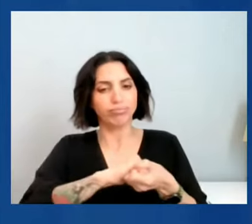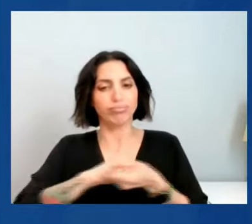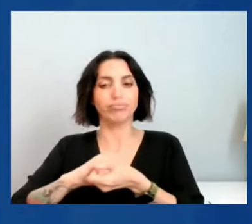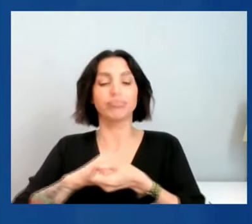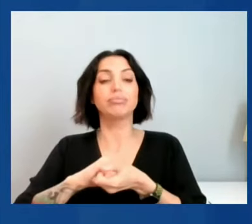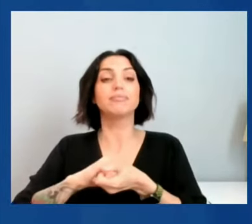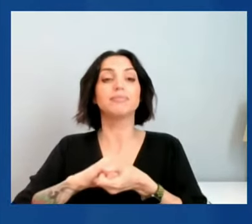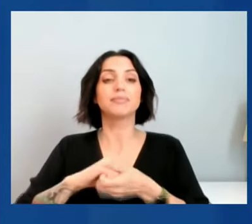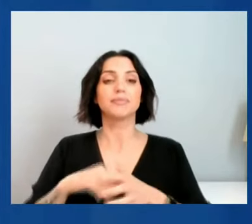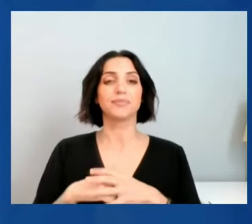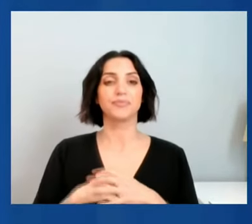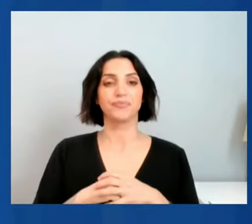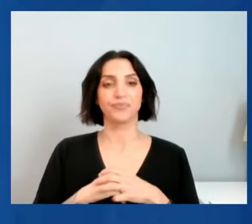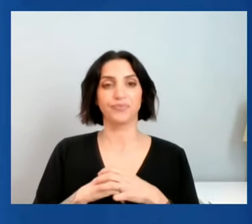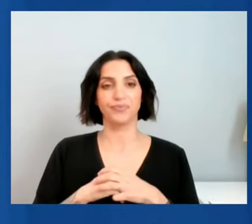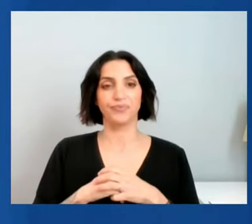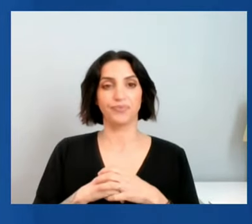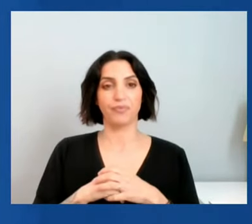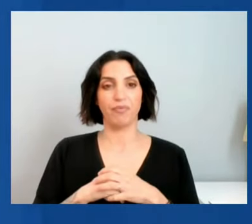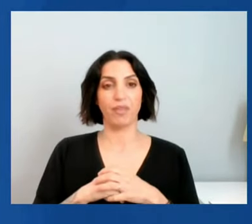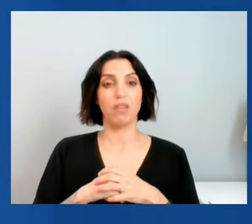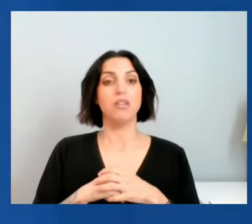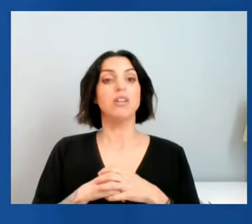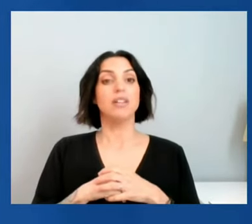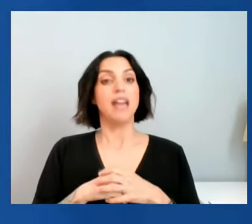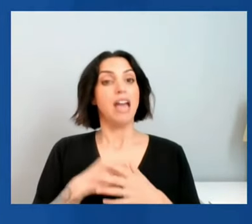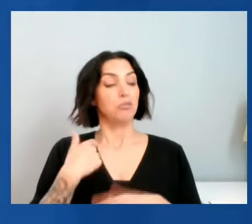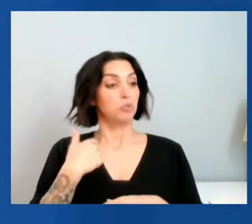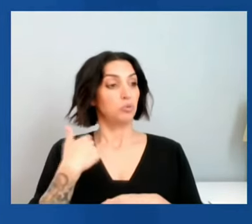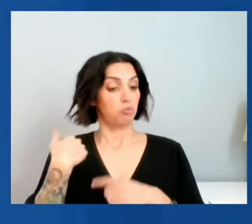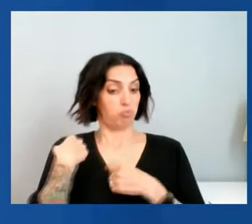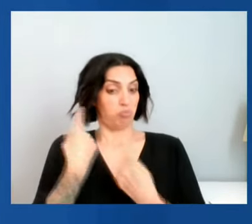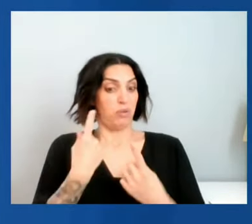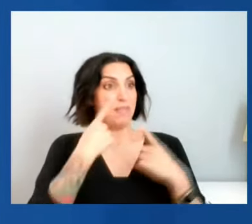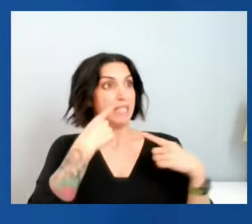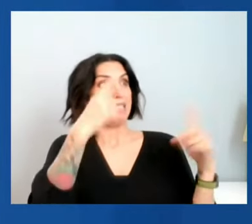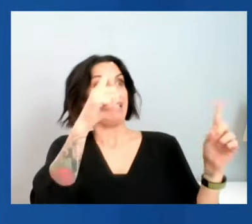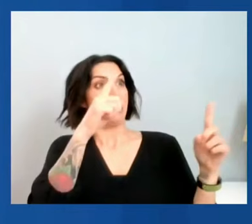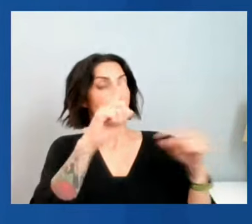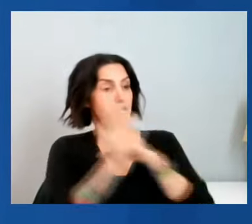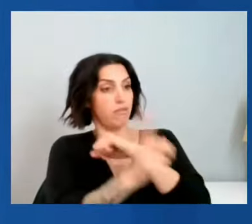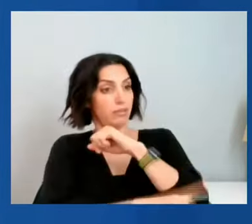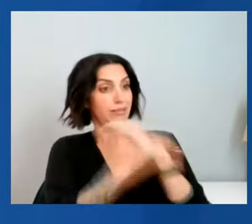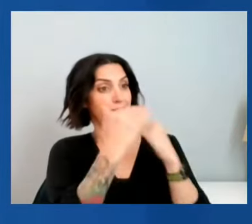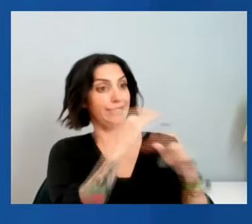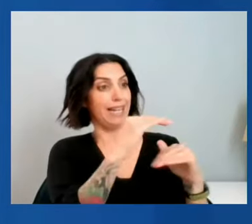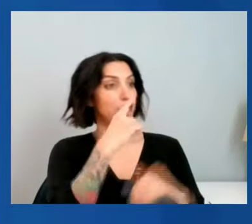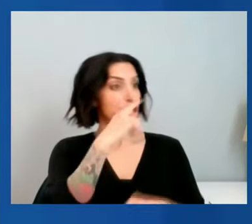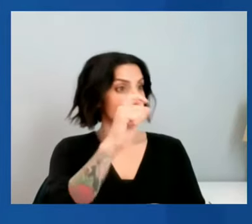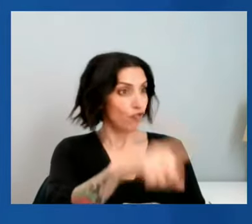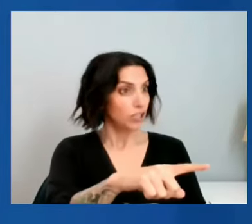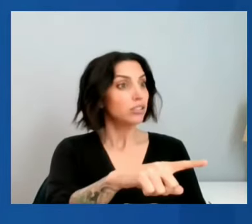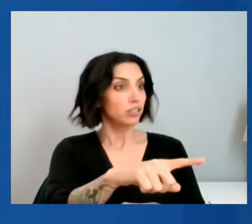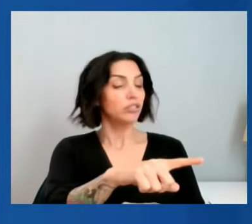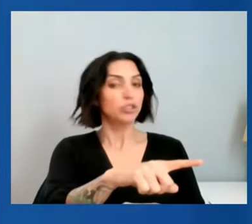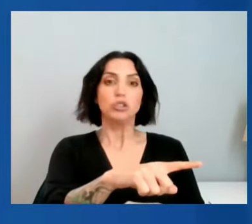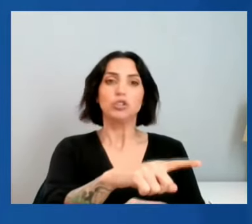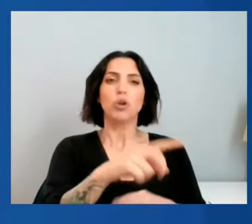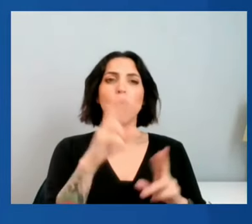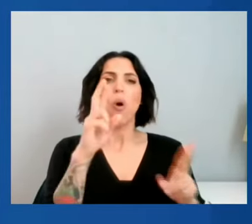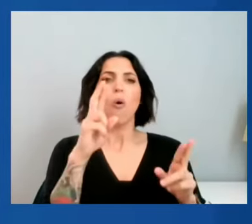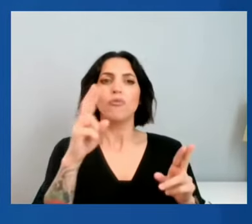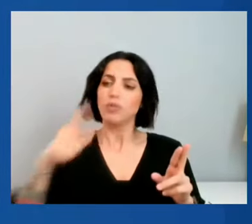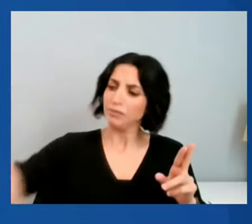in sanctioning Russia to understand the power of working together. And we have worked